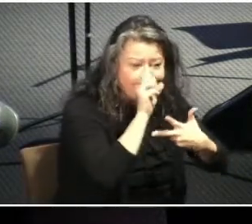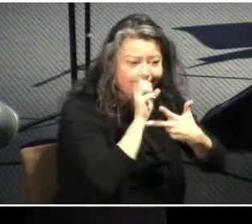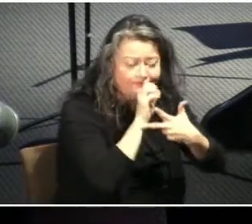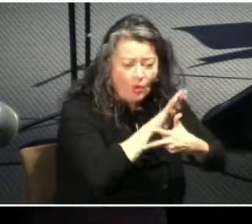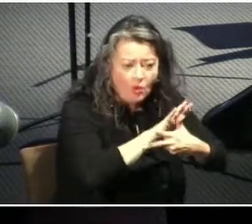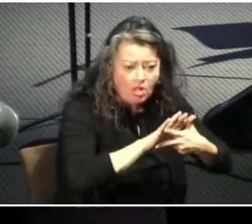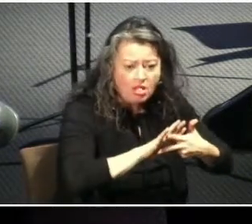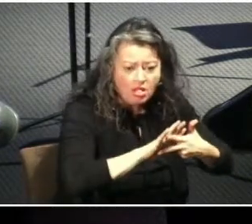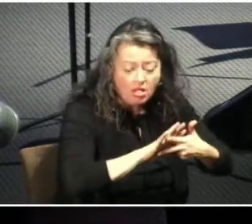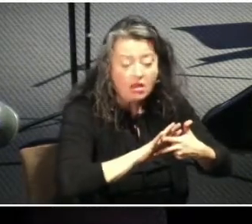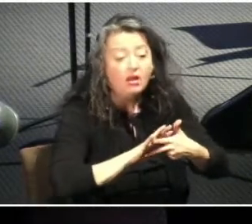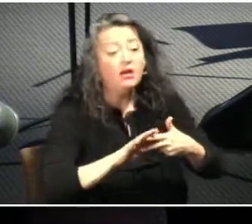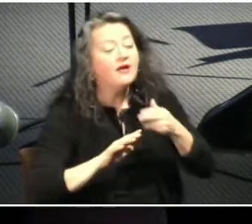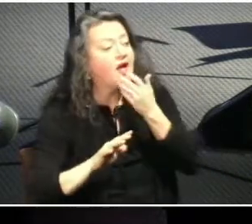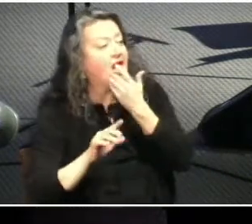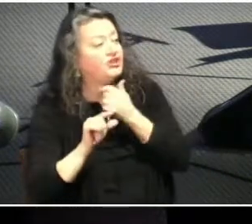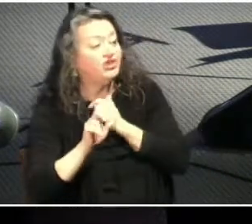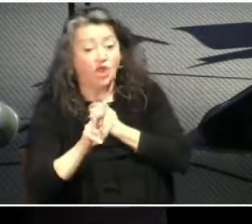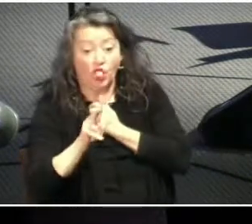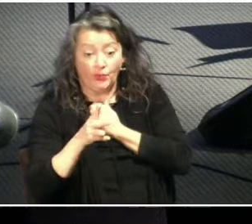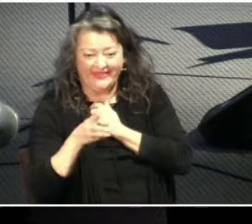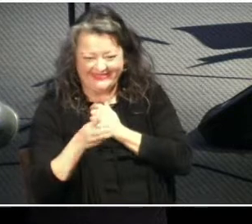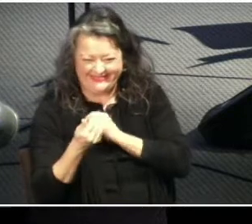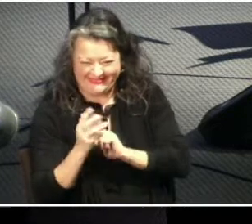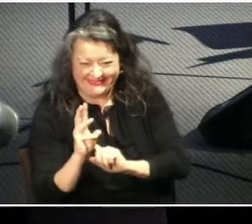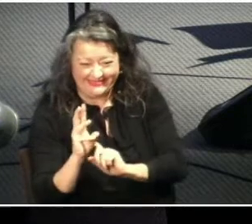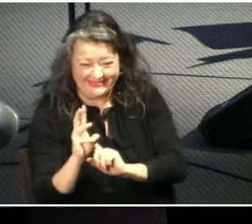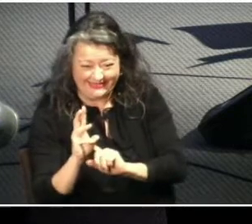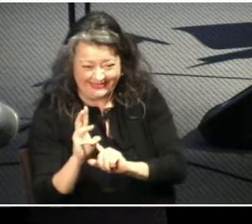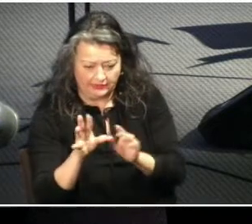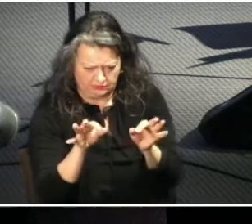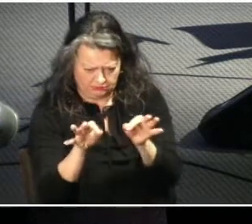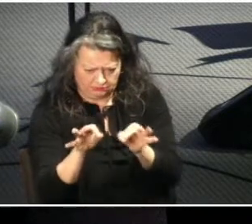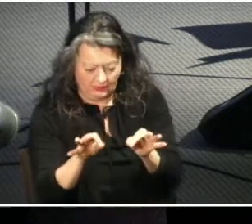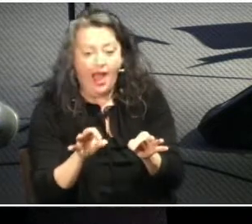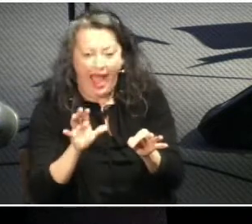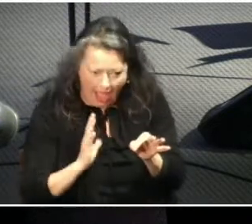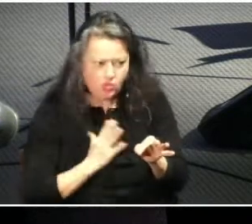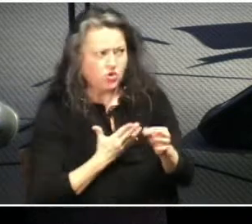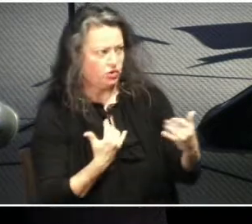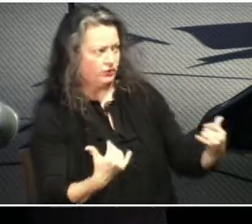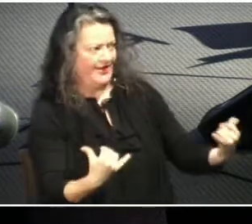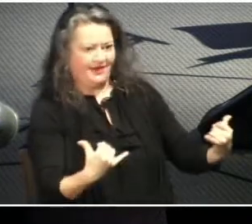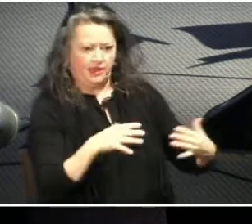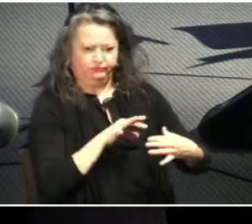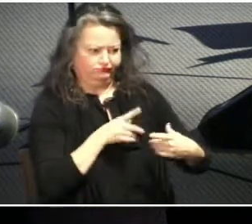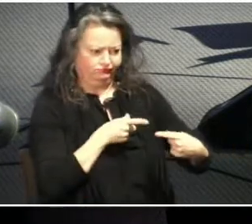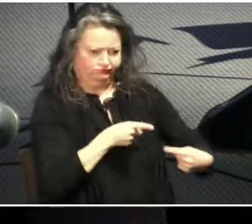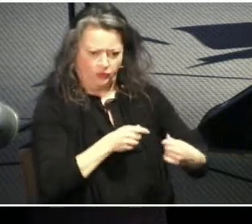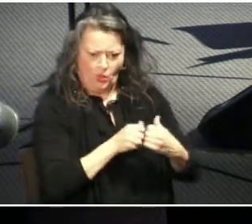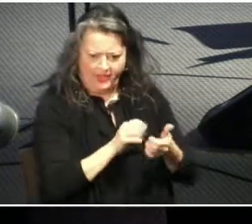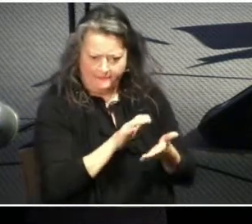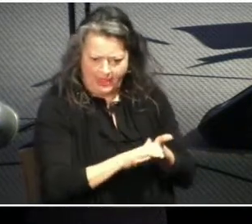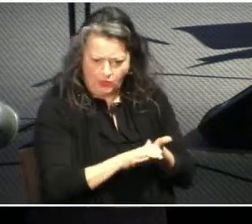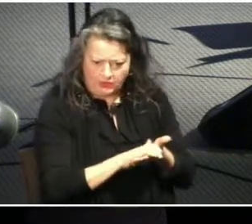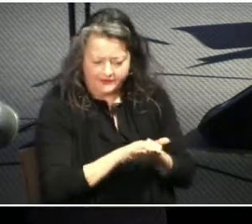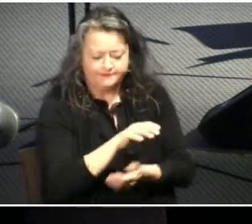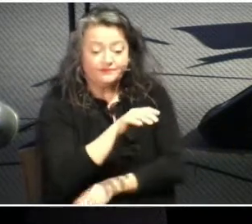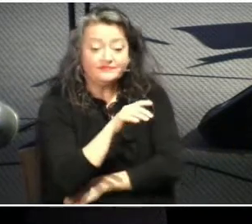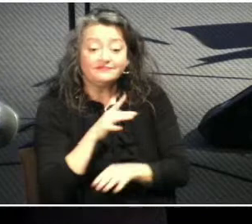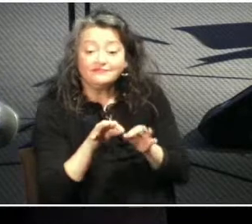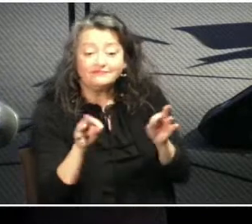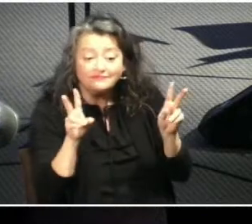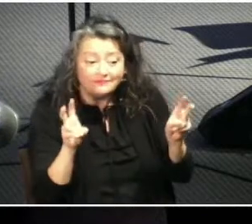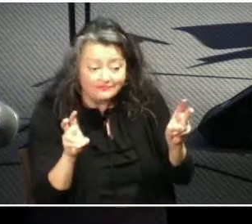we see a diagnosis of the struggle we all face in marriage if we're married genesis 3 16 says to the